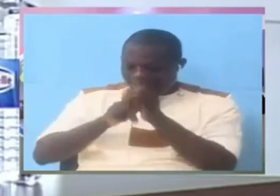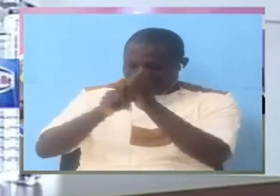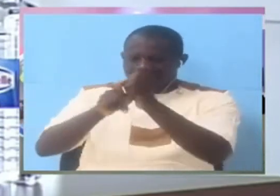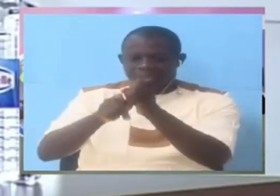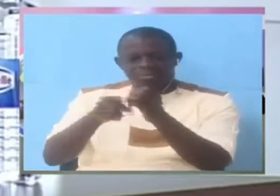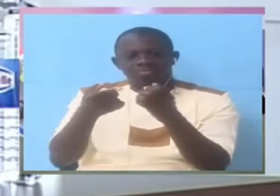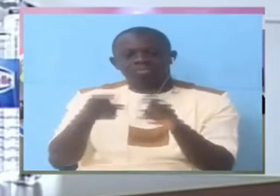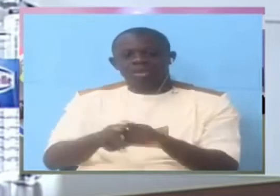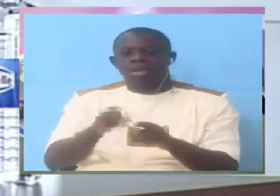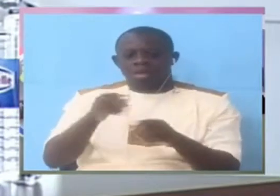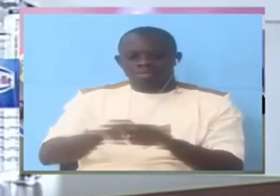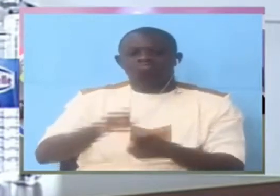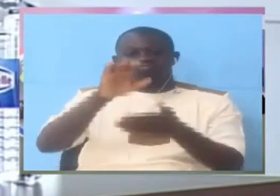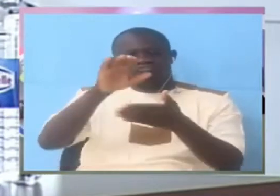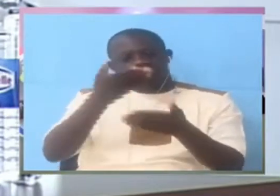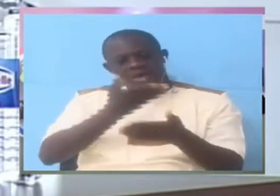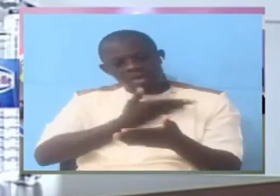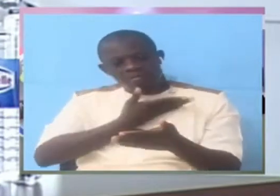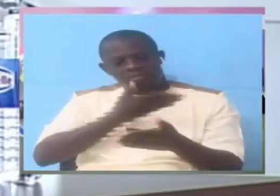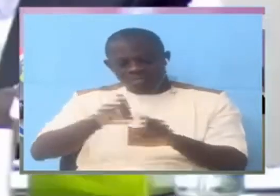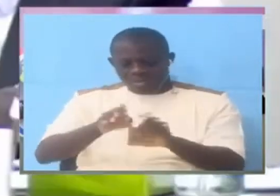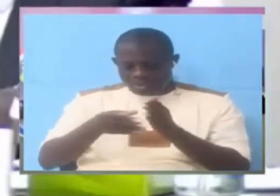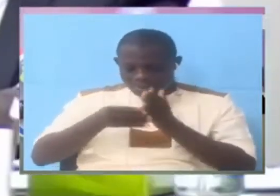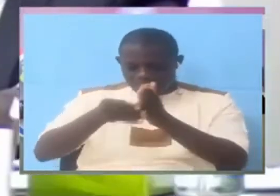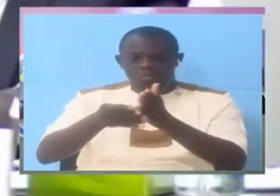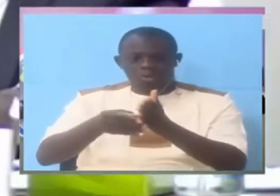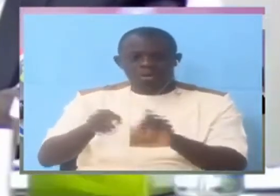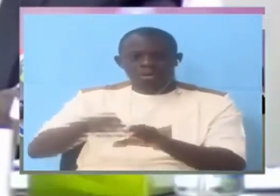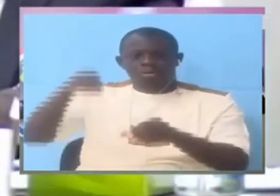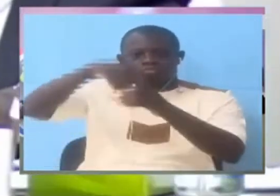And then you have the director of internal security?